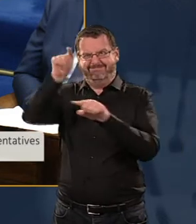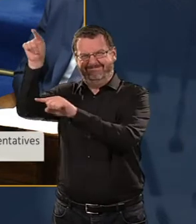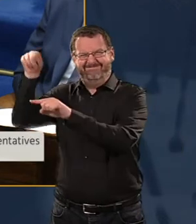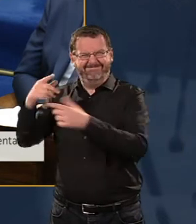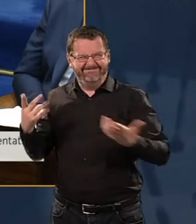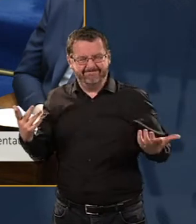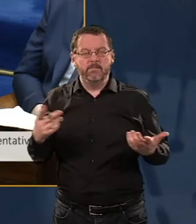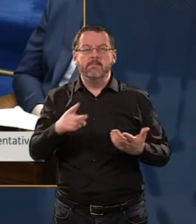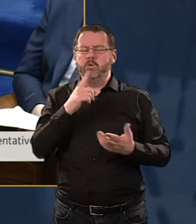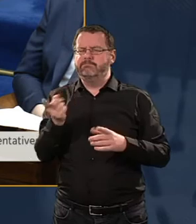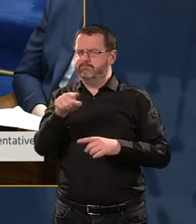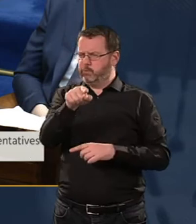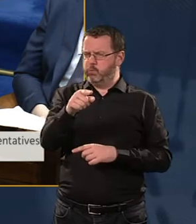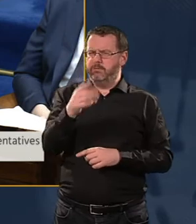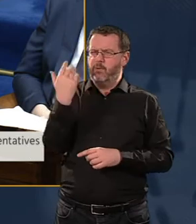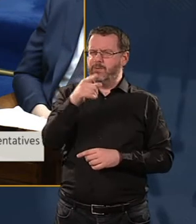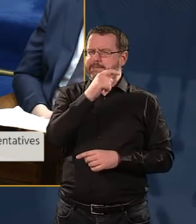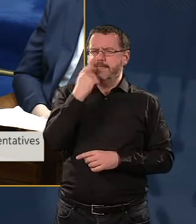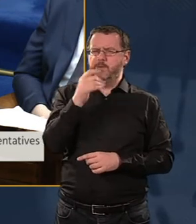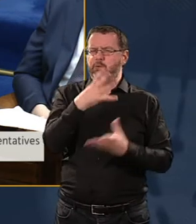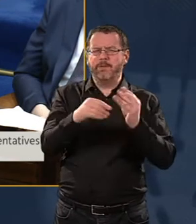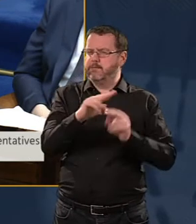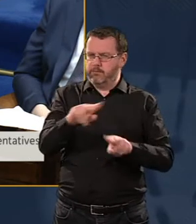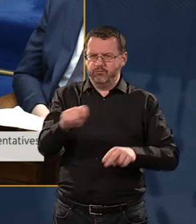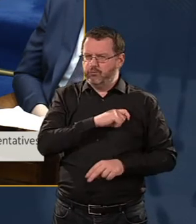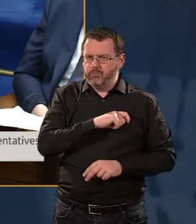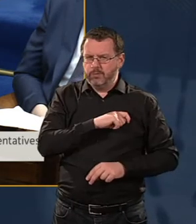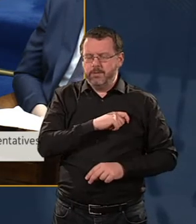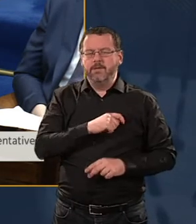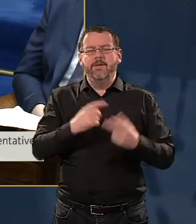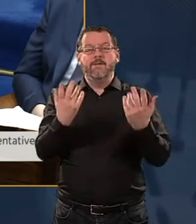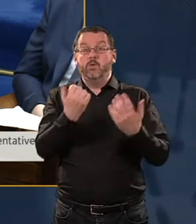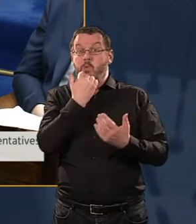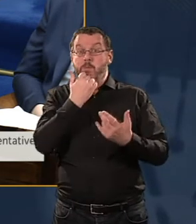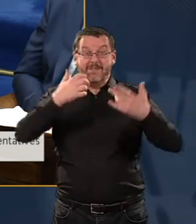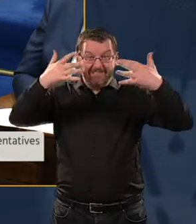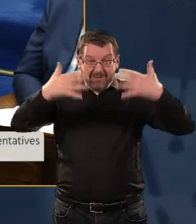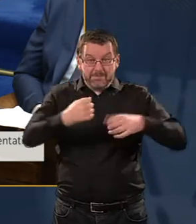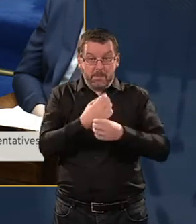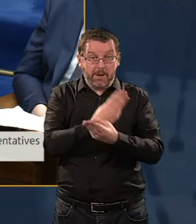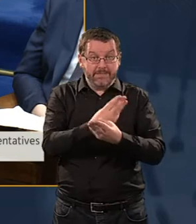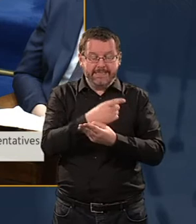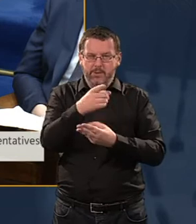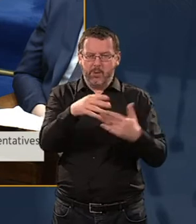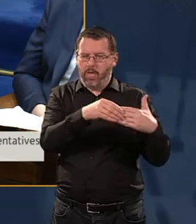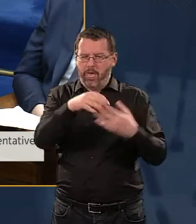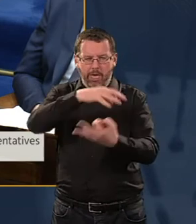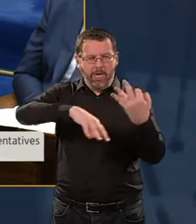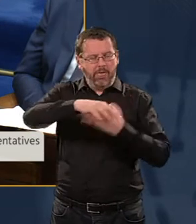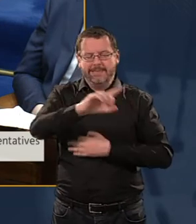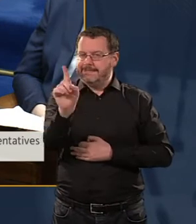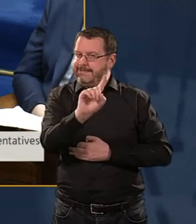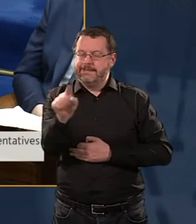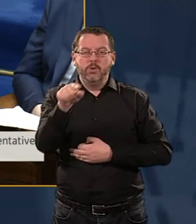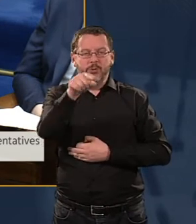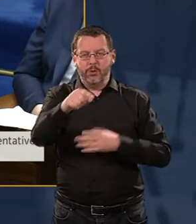which is not true, were the figures that you used in relation to poverty. I think it was very misleading what you said, because what you have